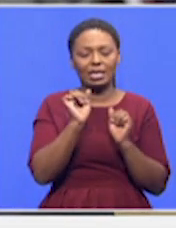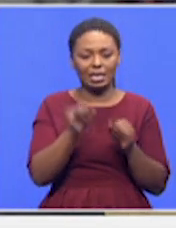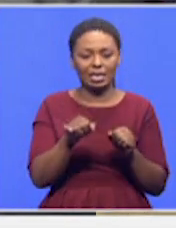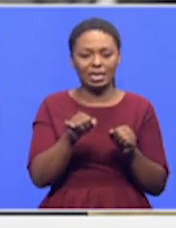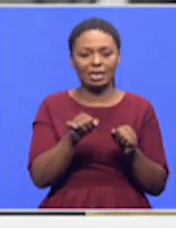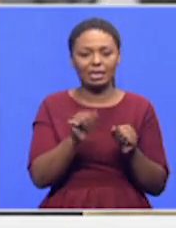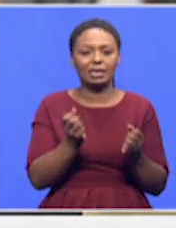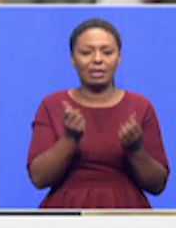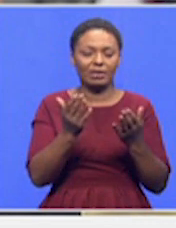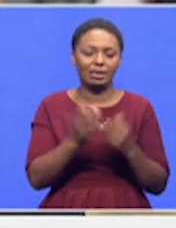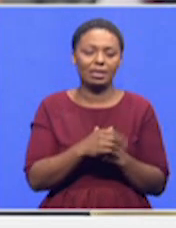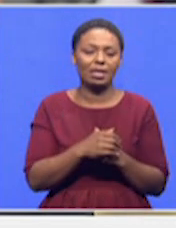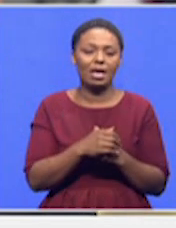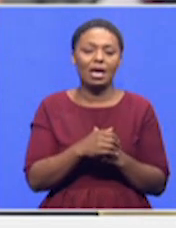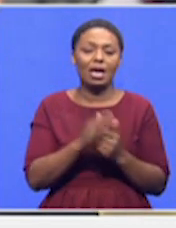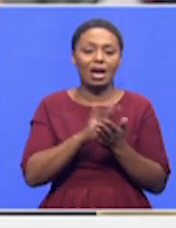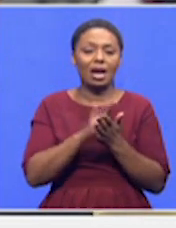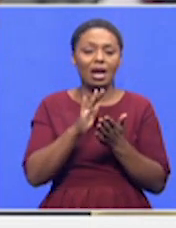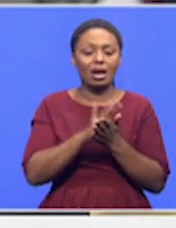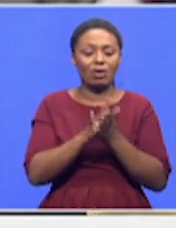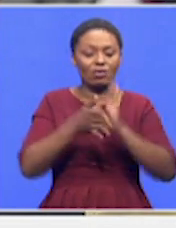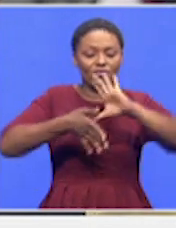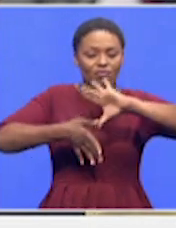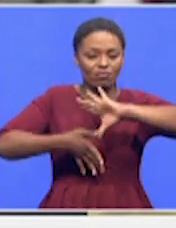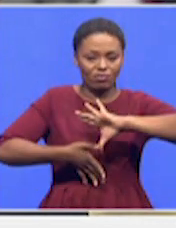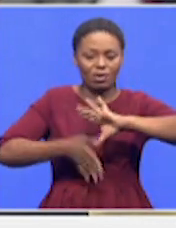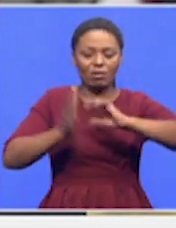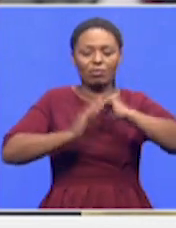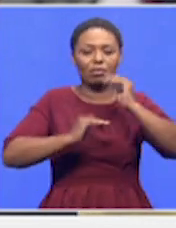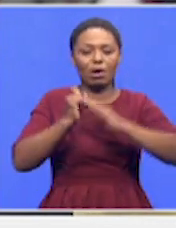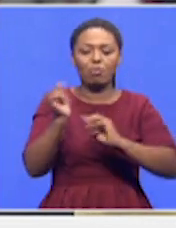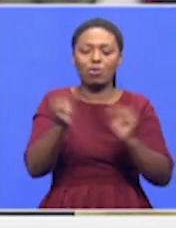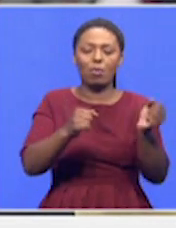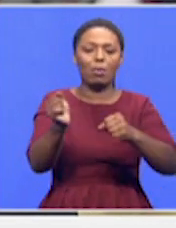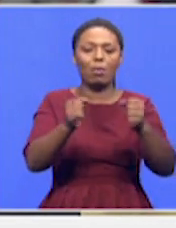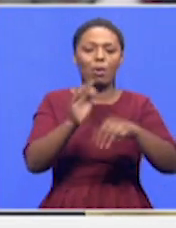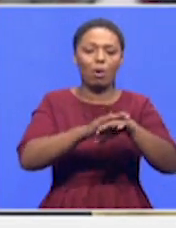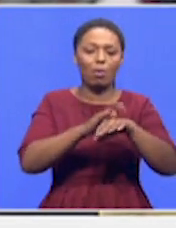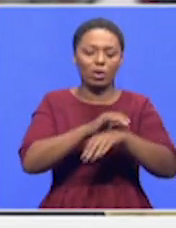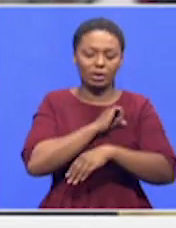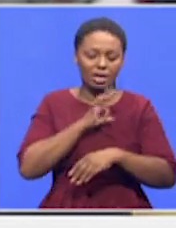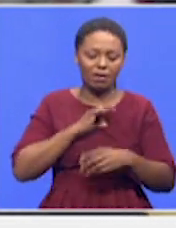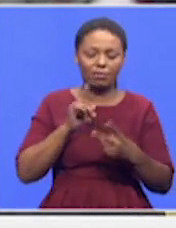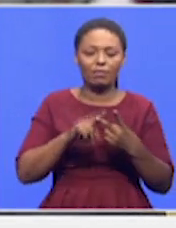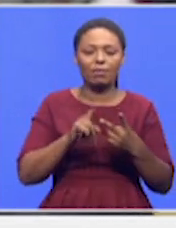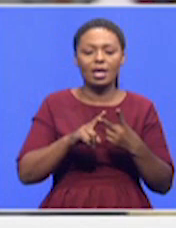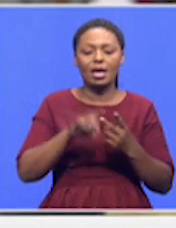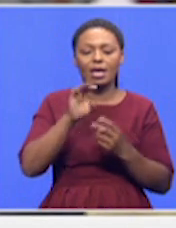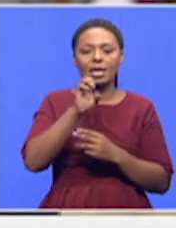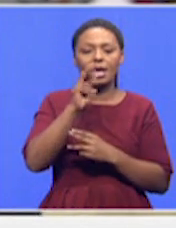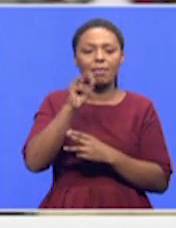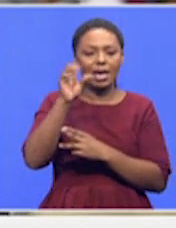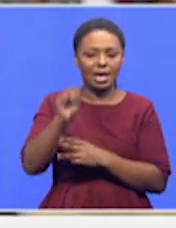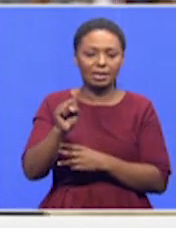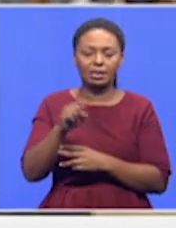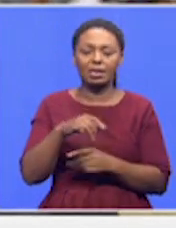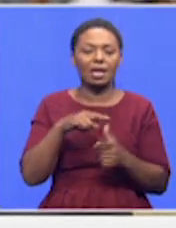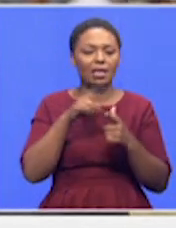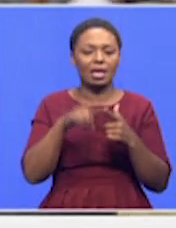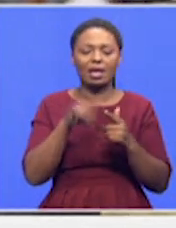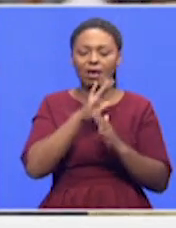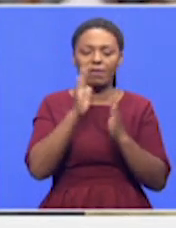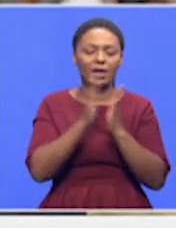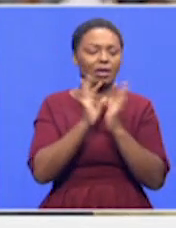can improve our infrastructure, get more stuff, and improve our EMS services, we would have broken the Kimmel next, the